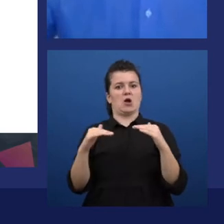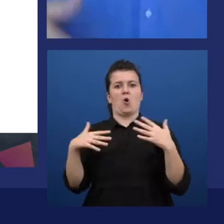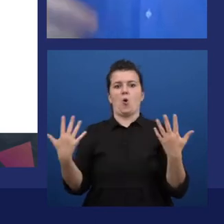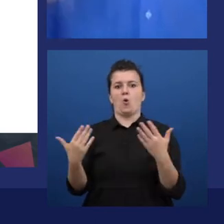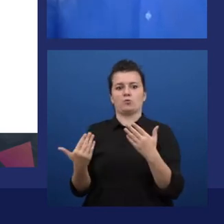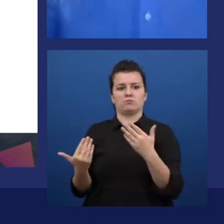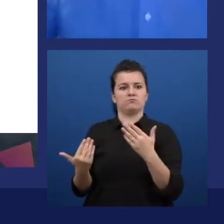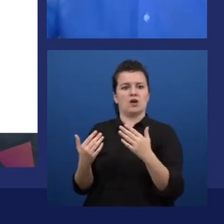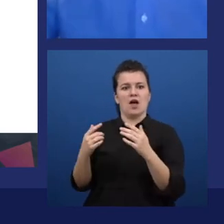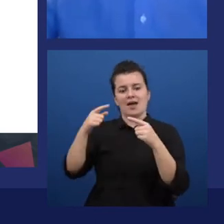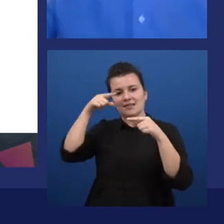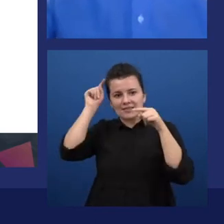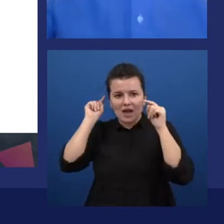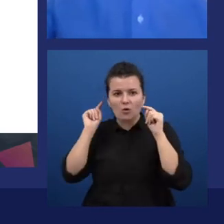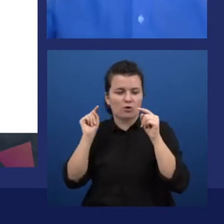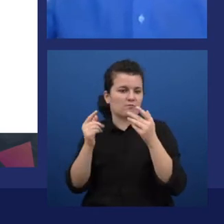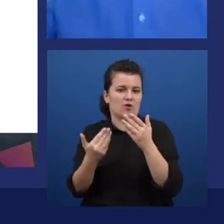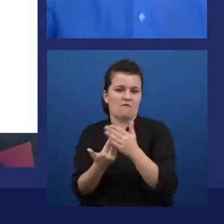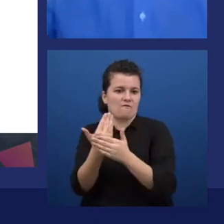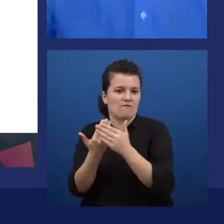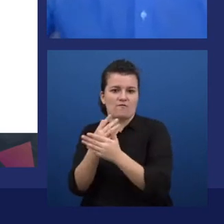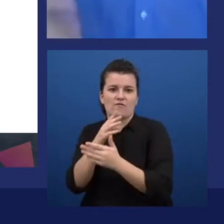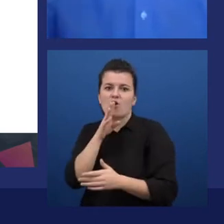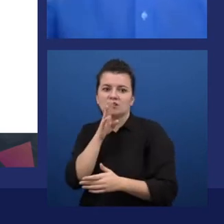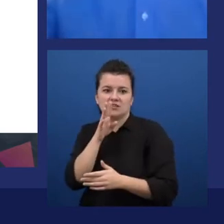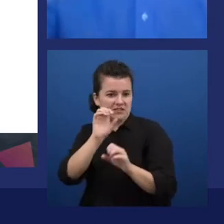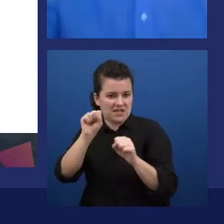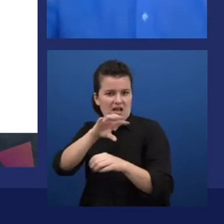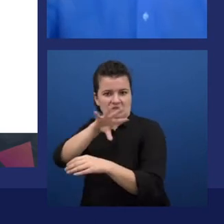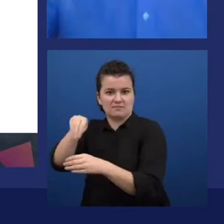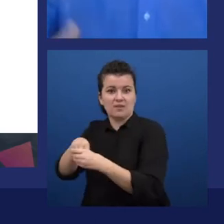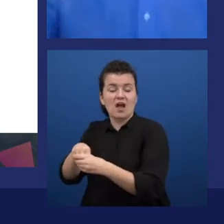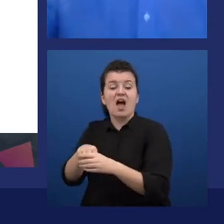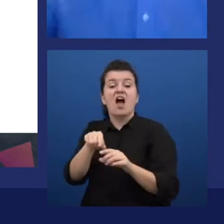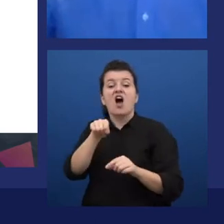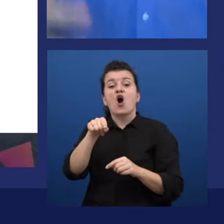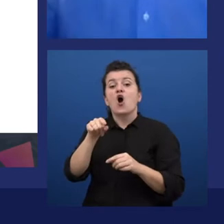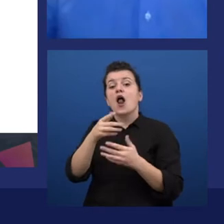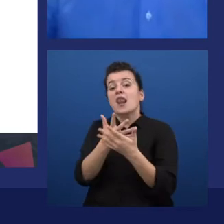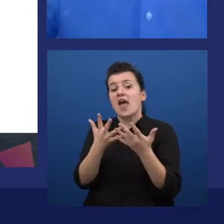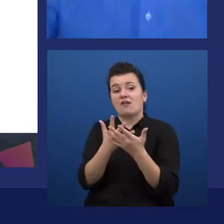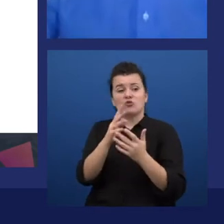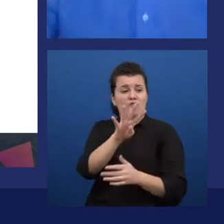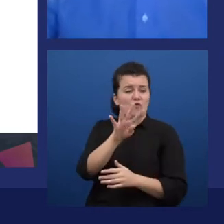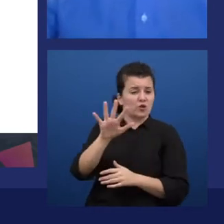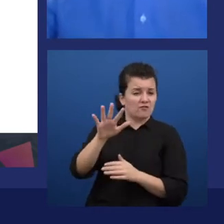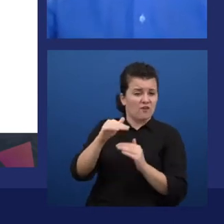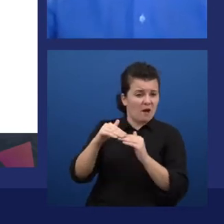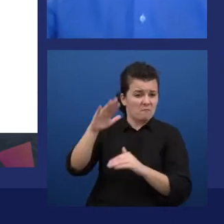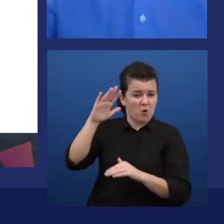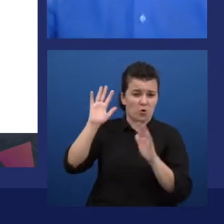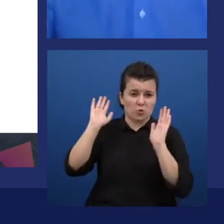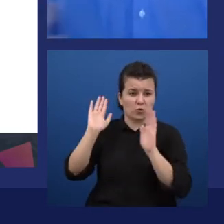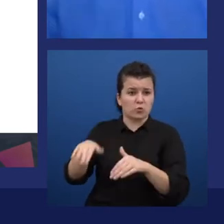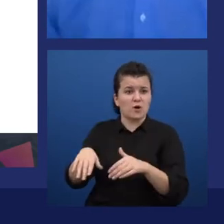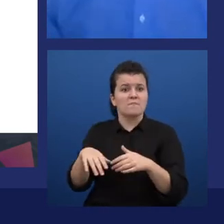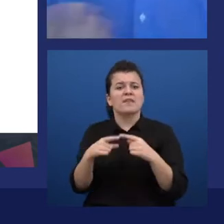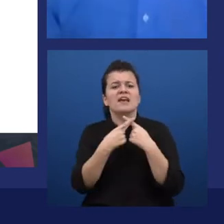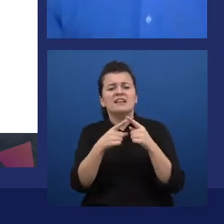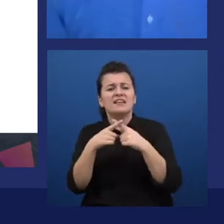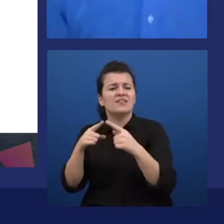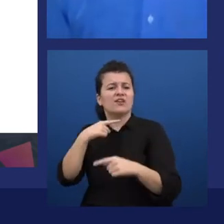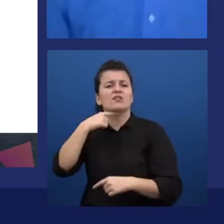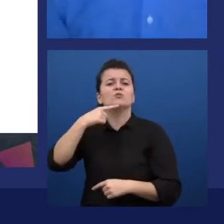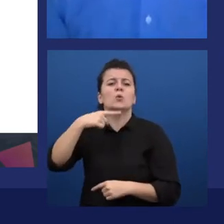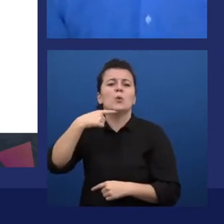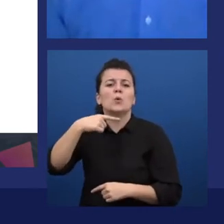support for over 45 languages, different voice, male and female, and also different other flavors. There is an